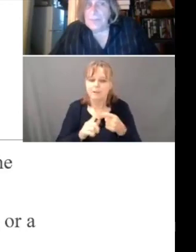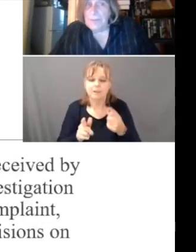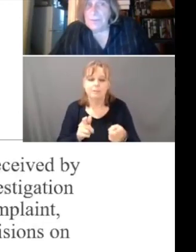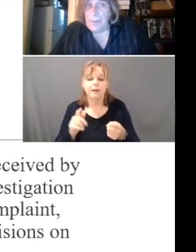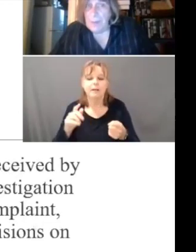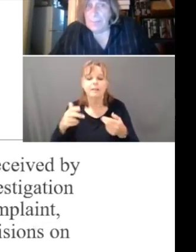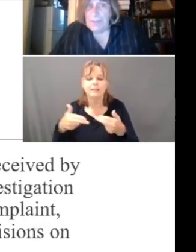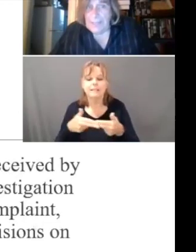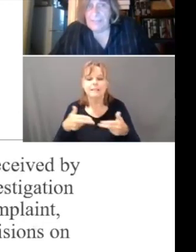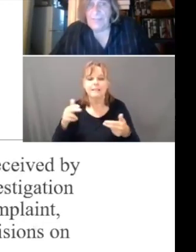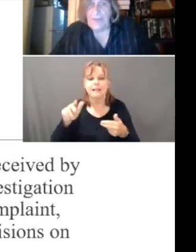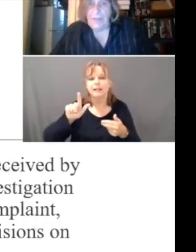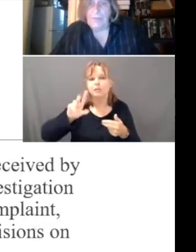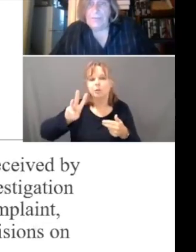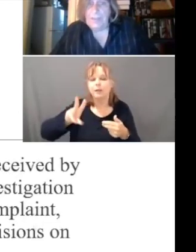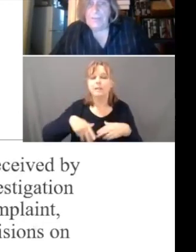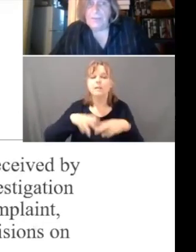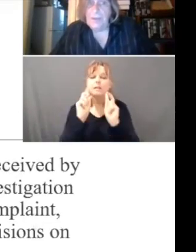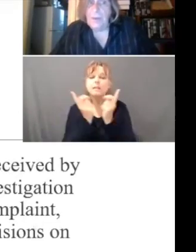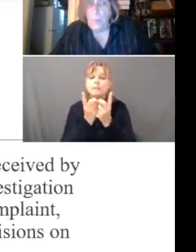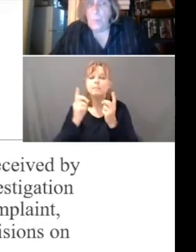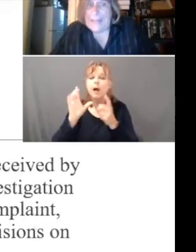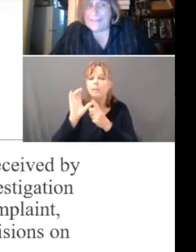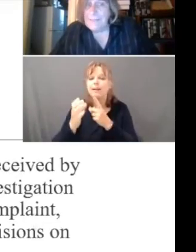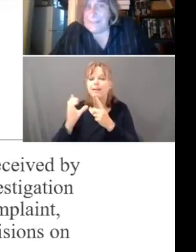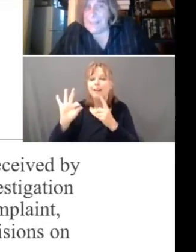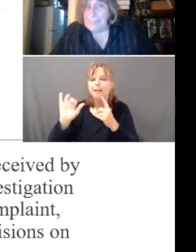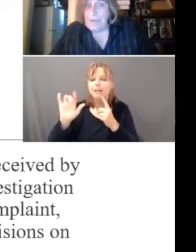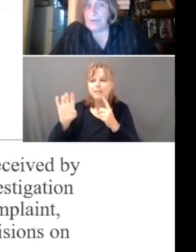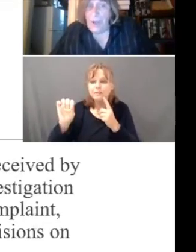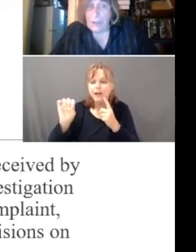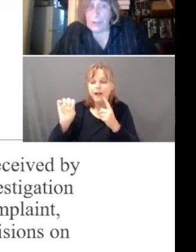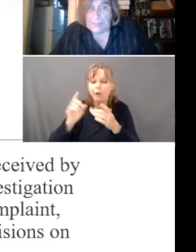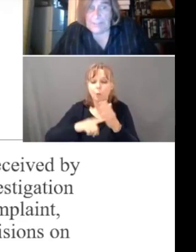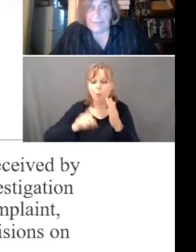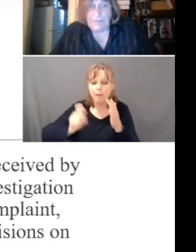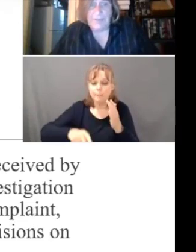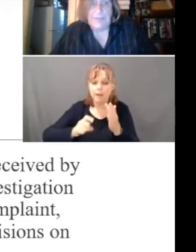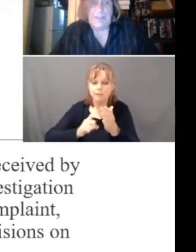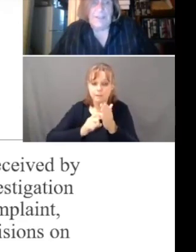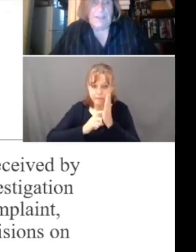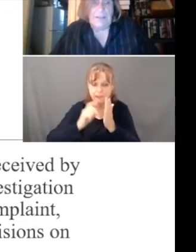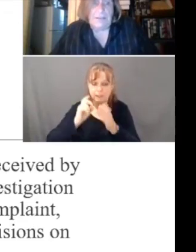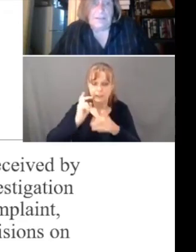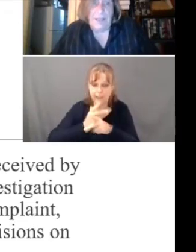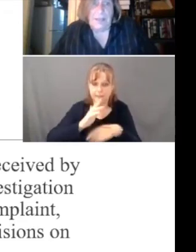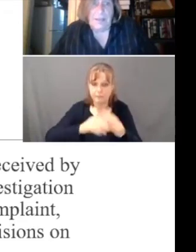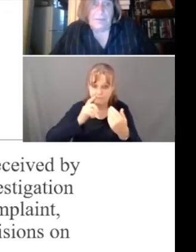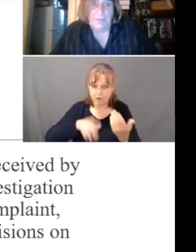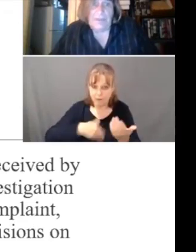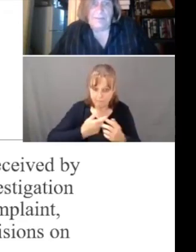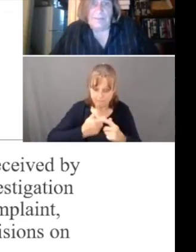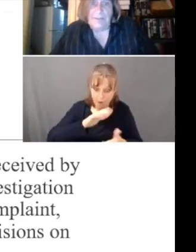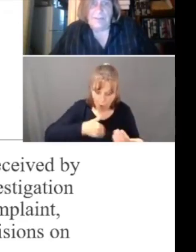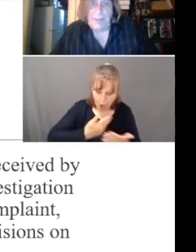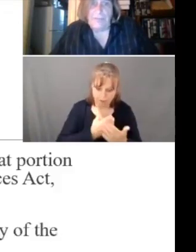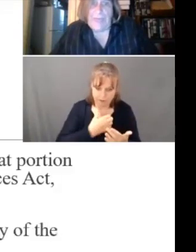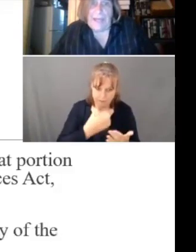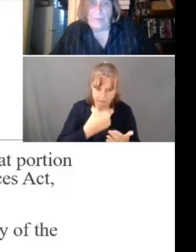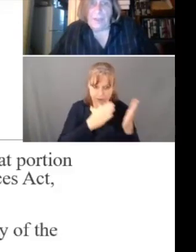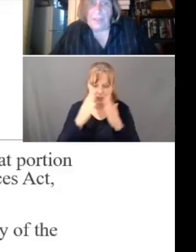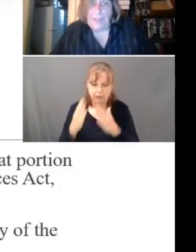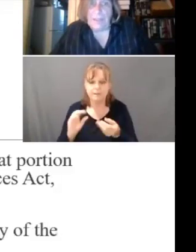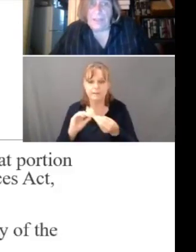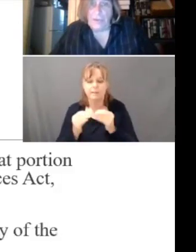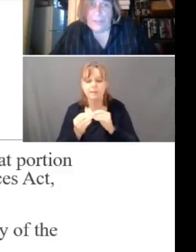talks about the department case file, which says what has to be kept on all complaints. Number 27 spells